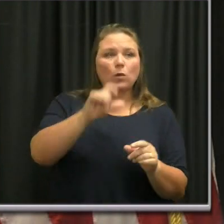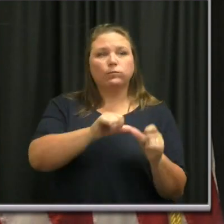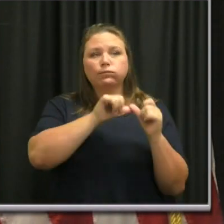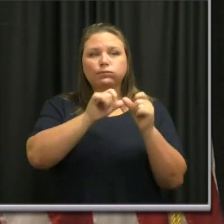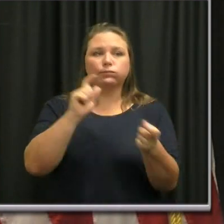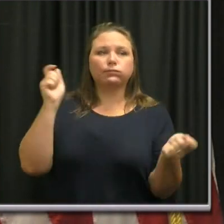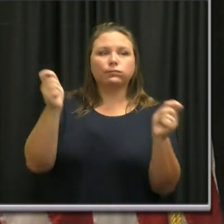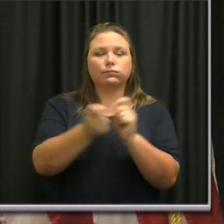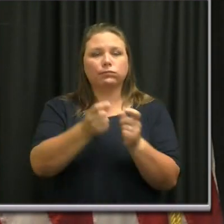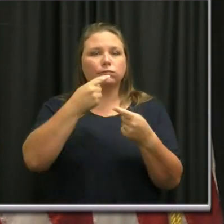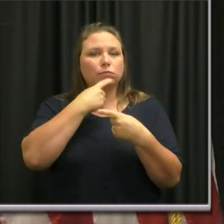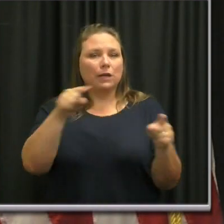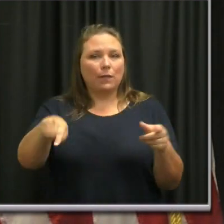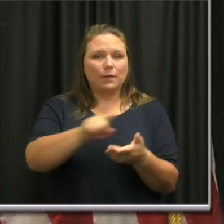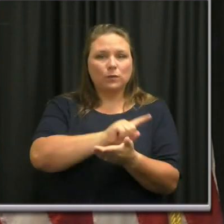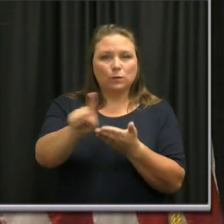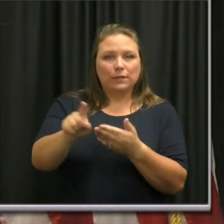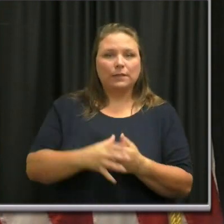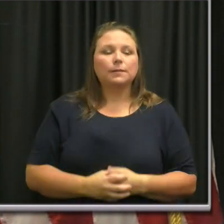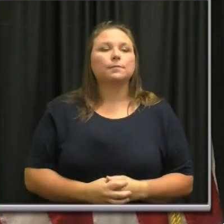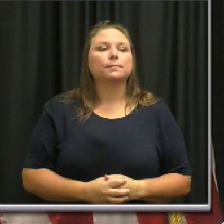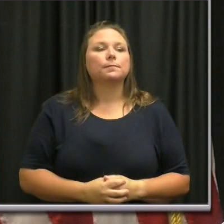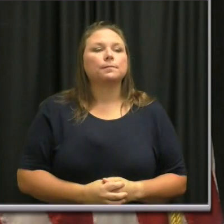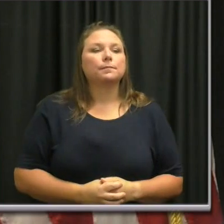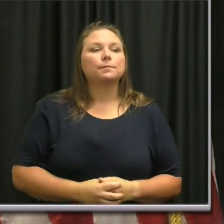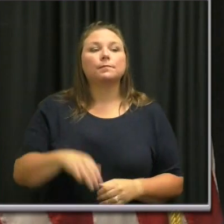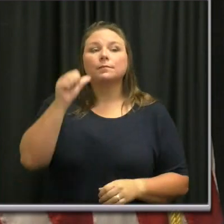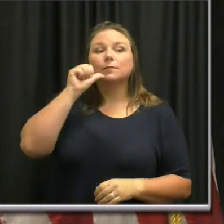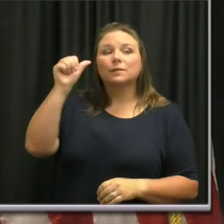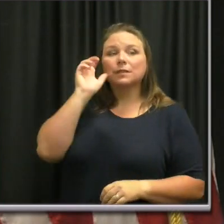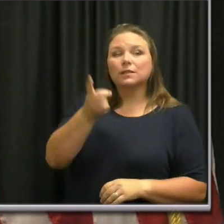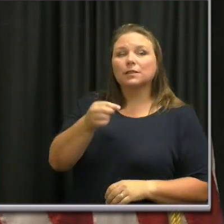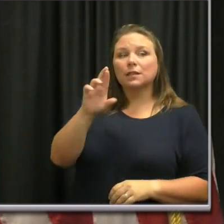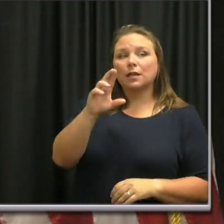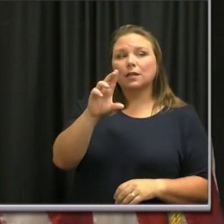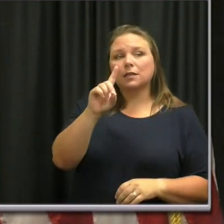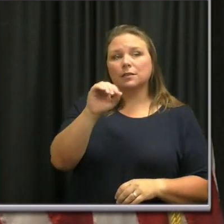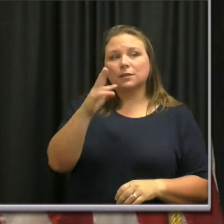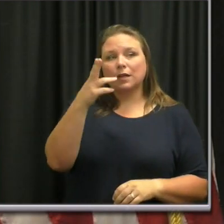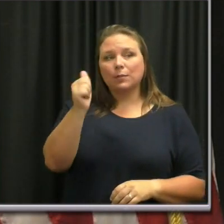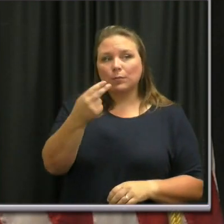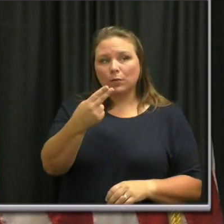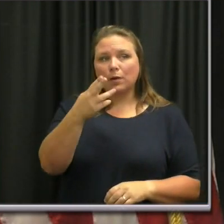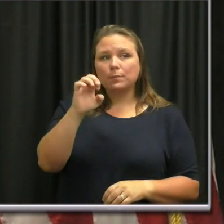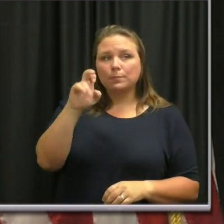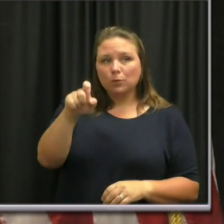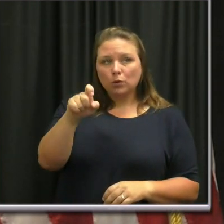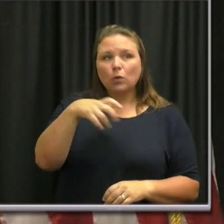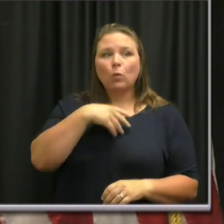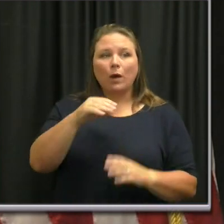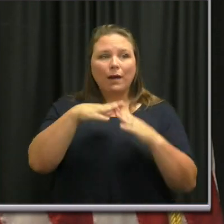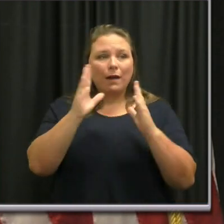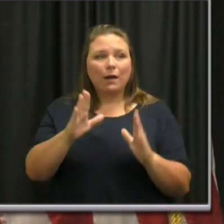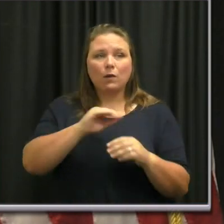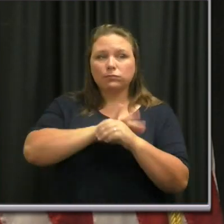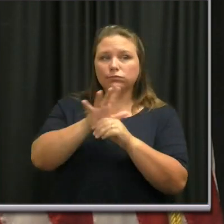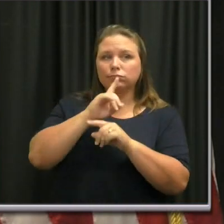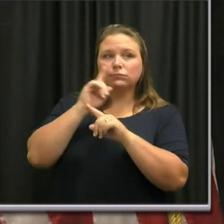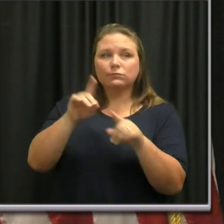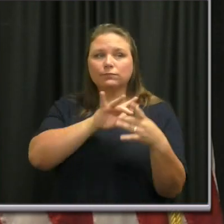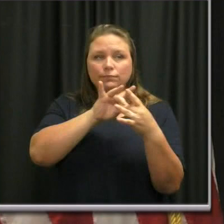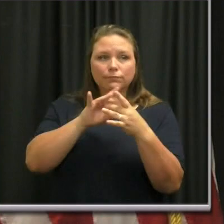amended and announced later this week. Now yesterday, Dr. Deborah Birx, the White House Coronavirus Response